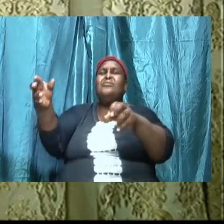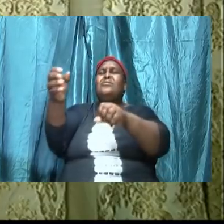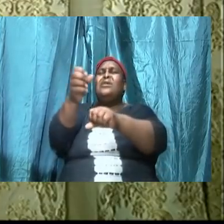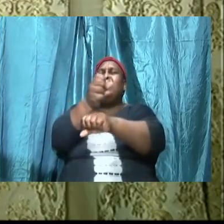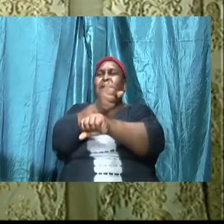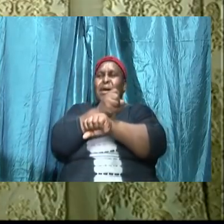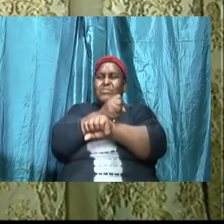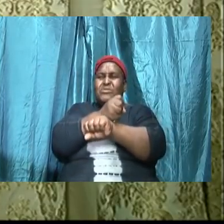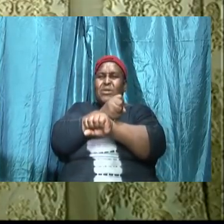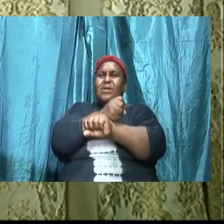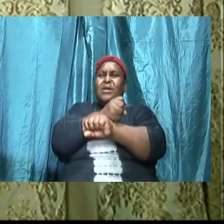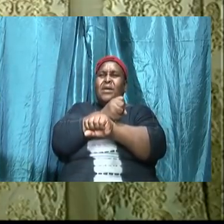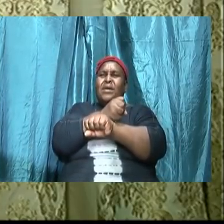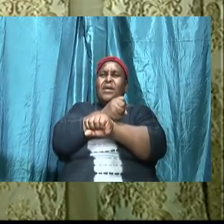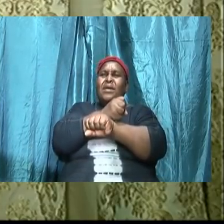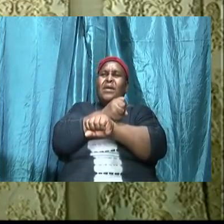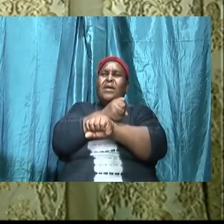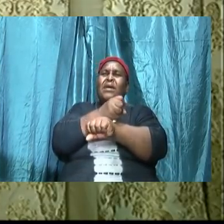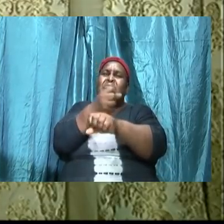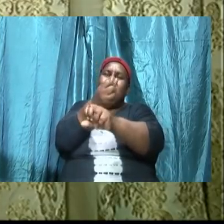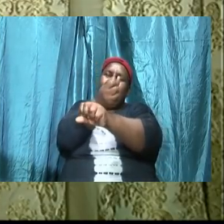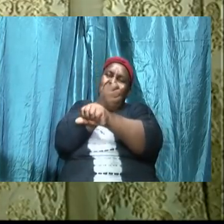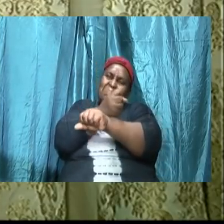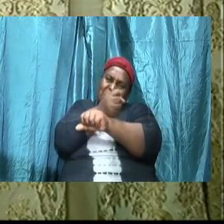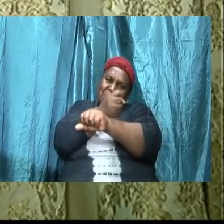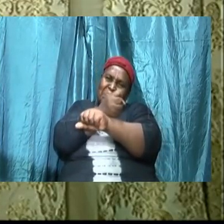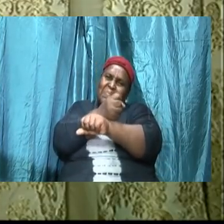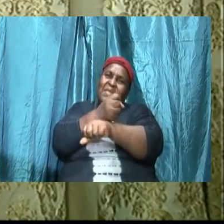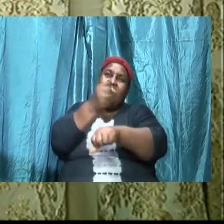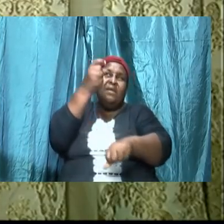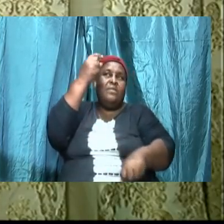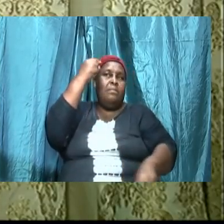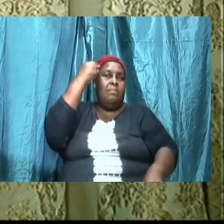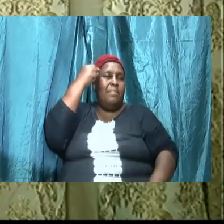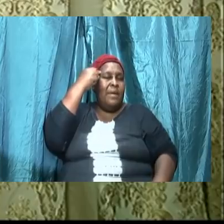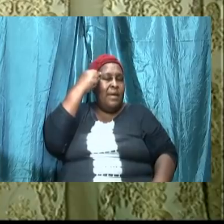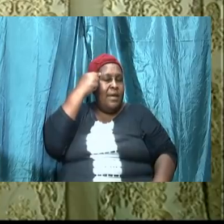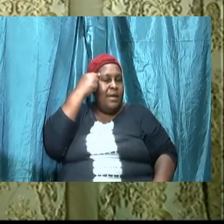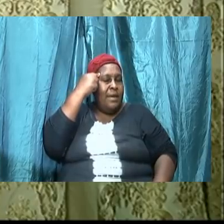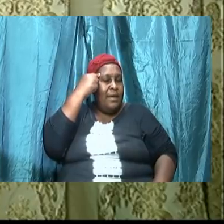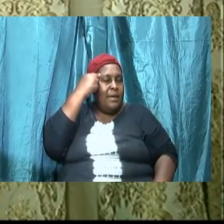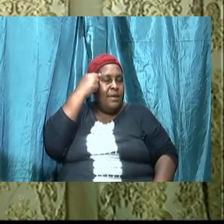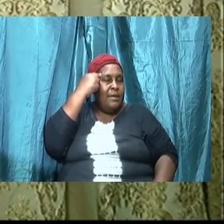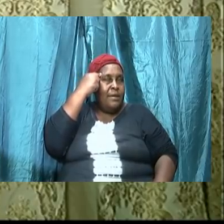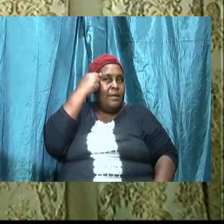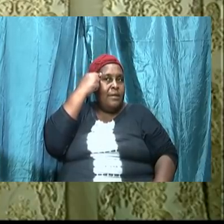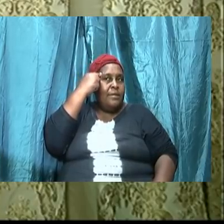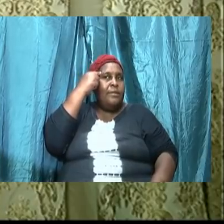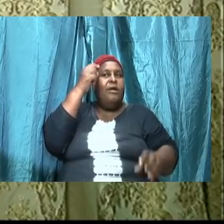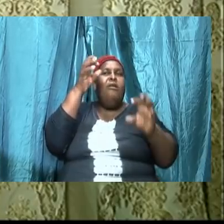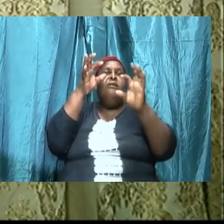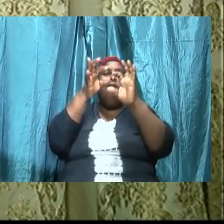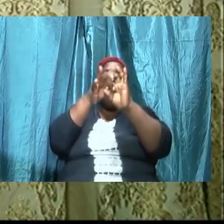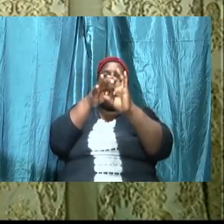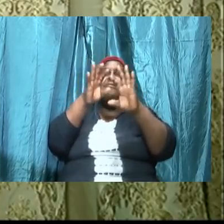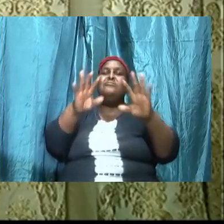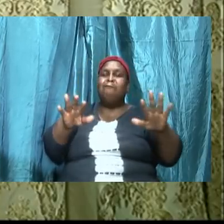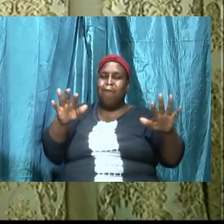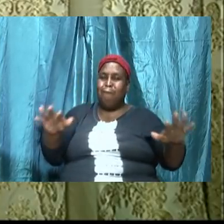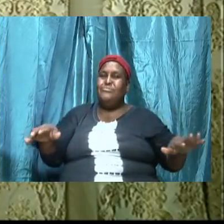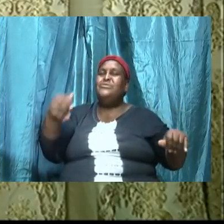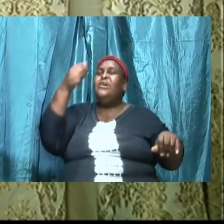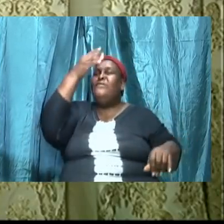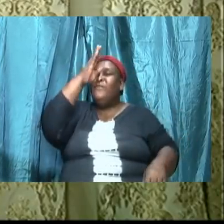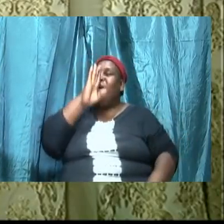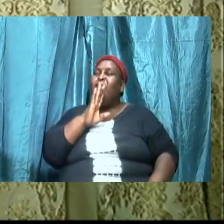and to capture the minds of the children of God if